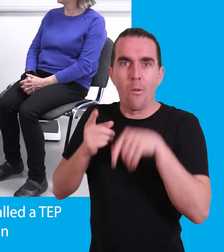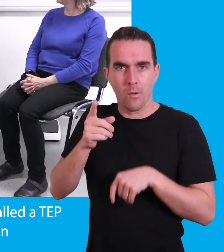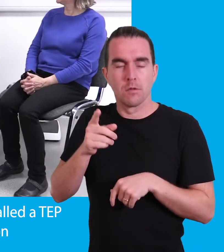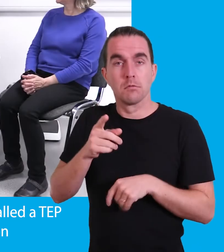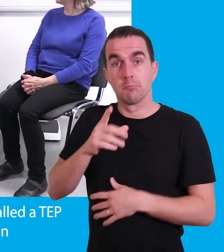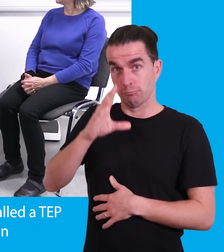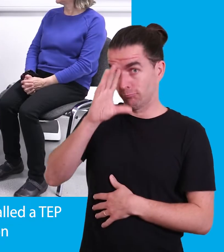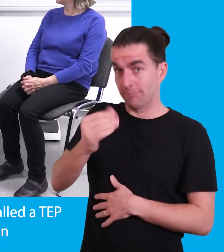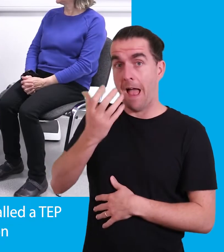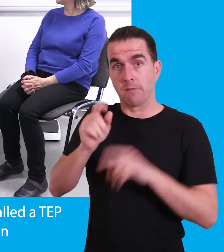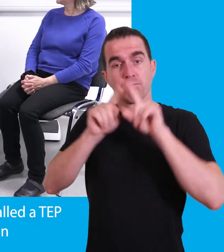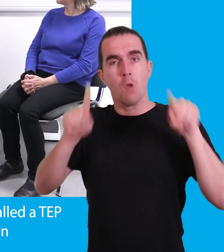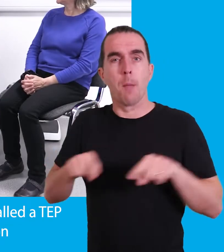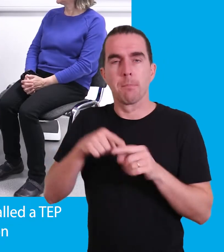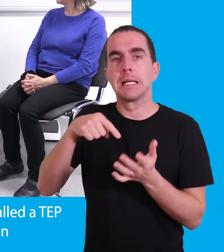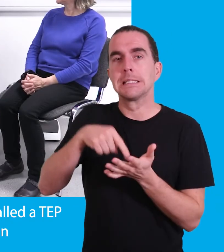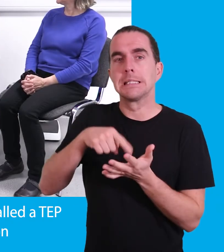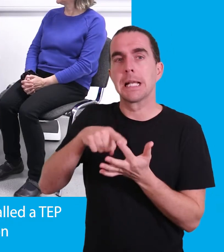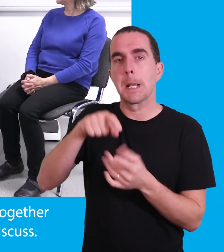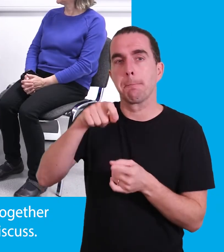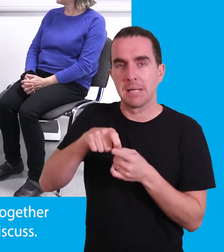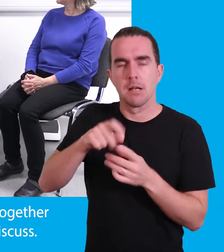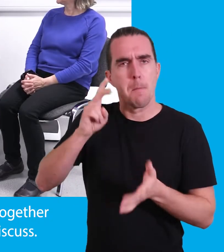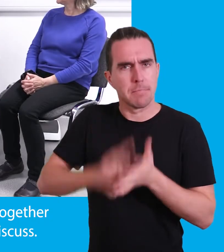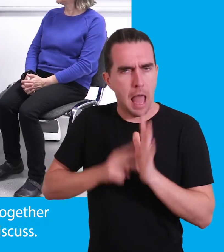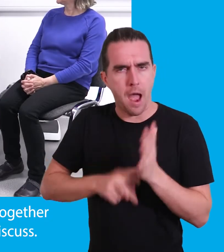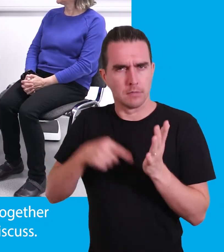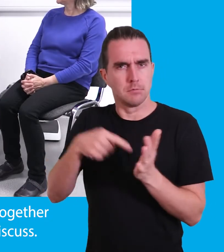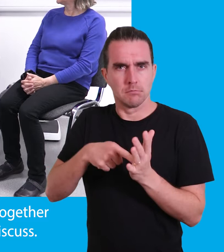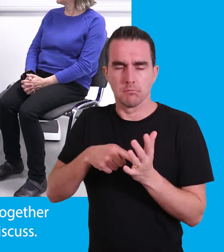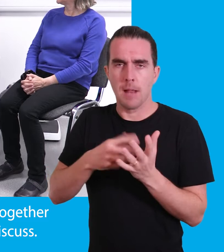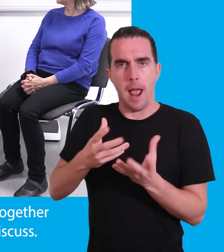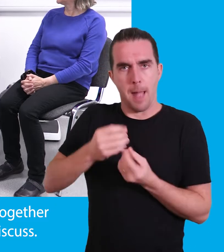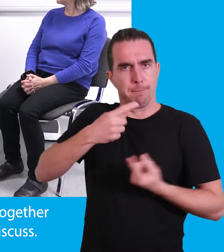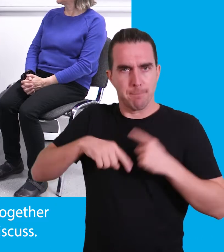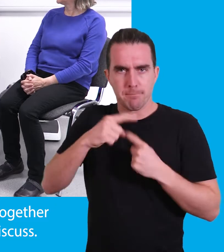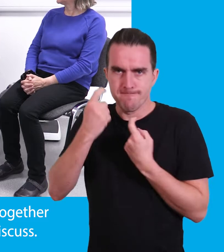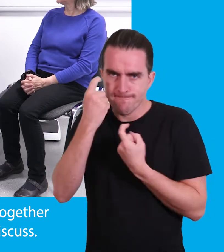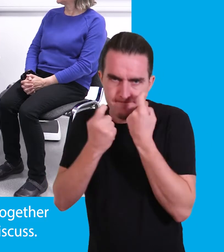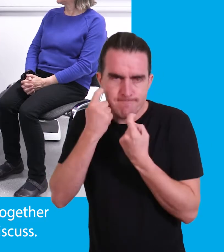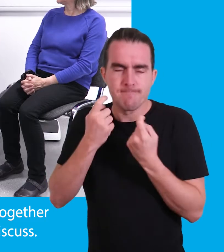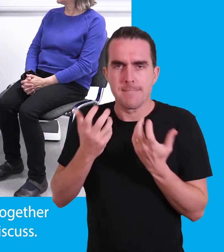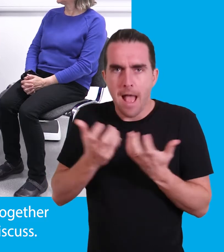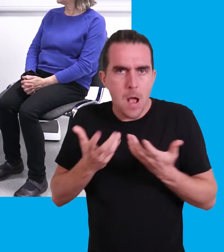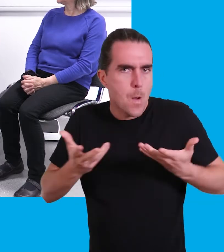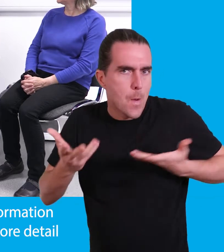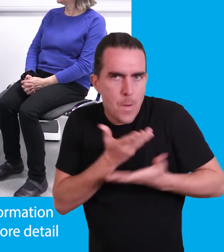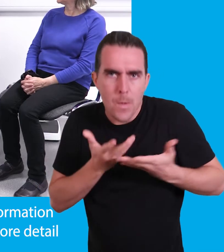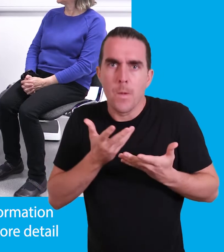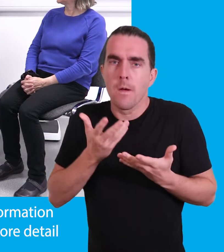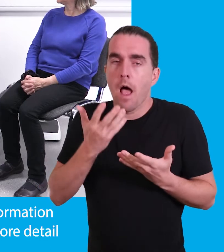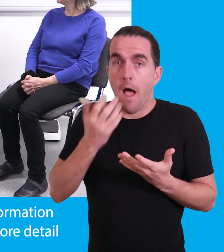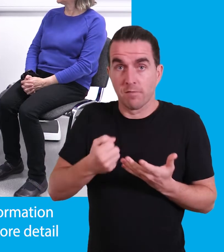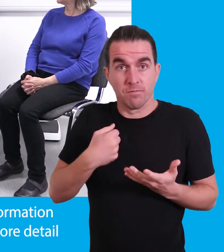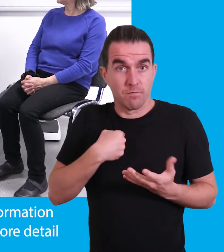Jane, we can use a form called a TEP, a treatment escalation plan form, to help us think together about what we need to discuss. And